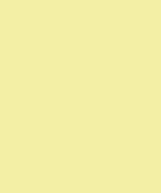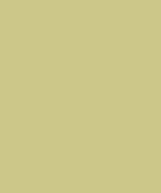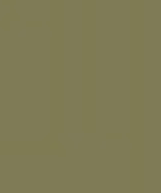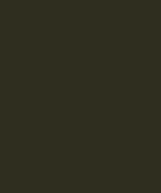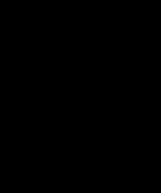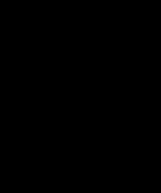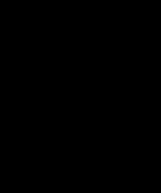Bye-bye!-bye!-bye!-bye!-bye! Bye Bye